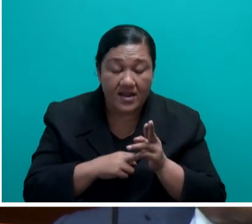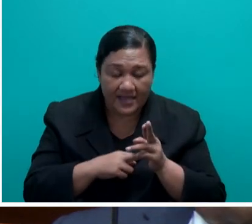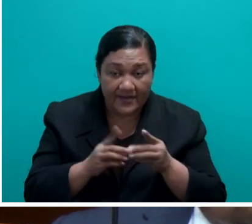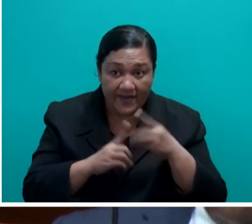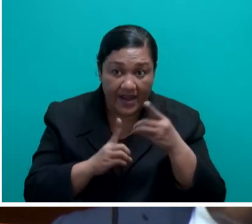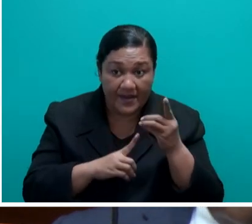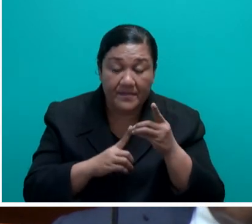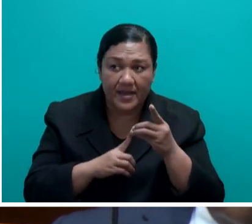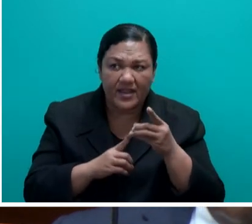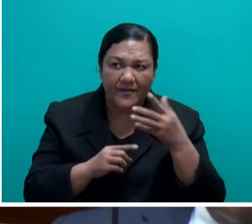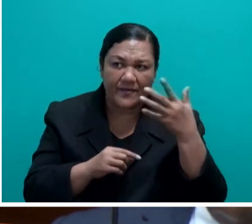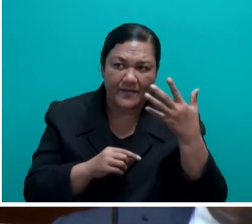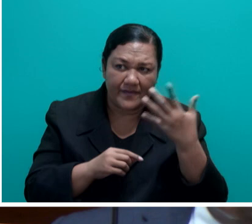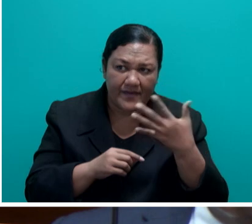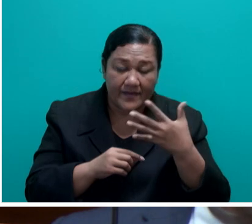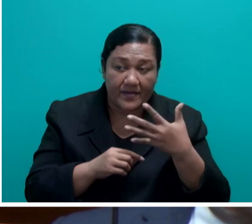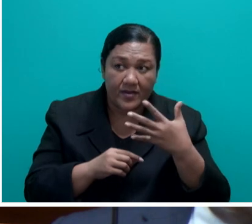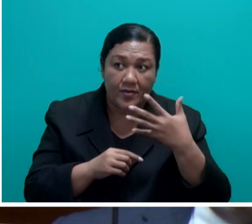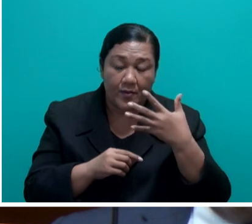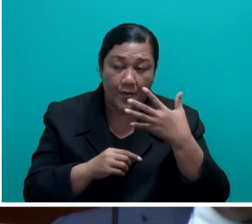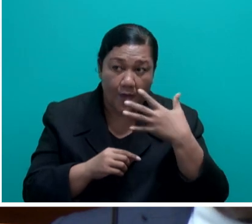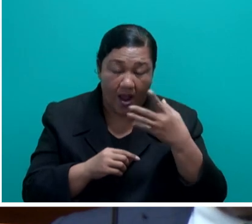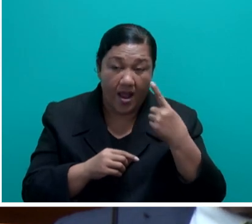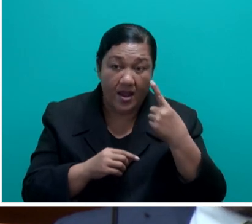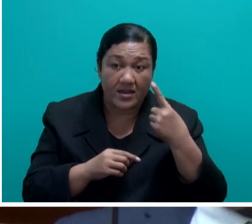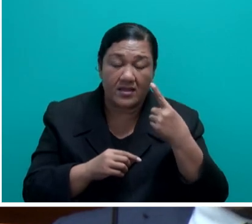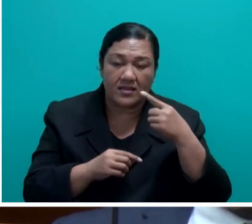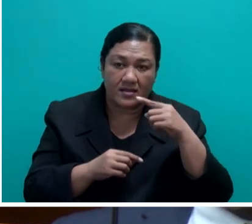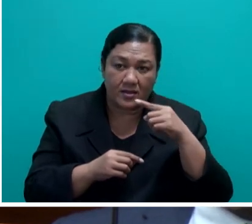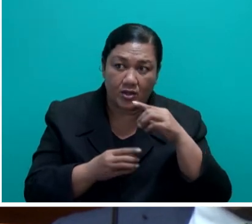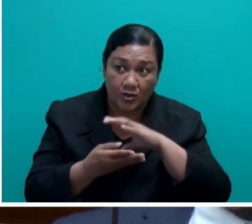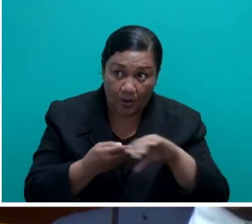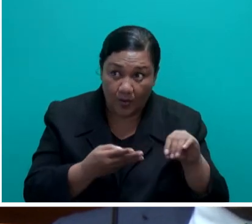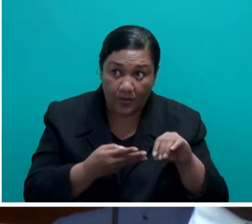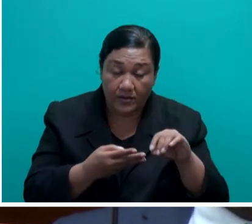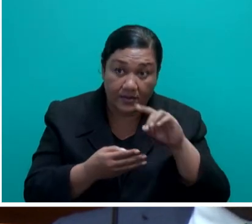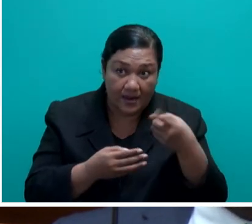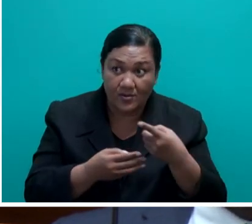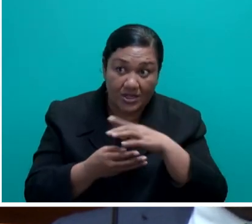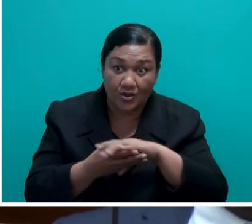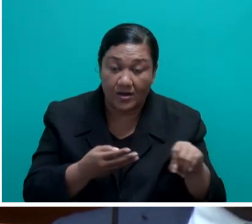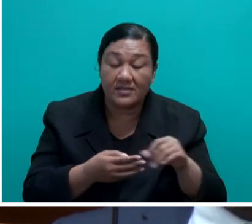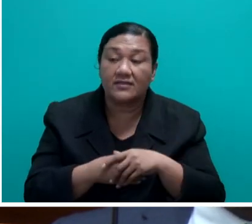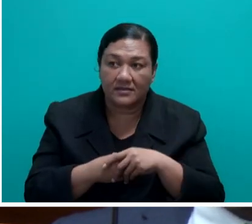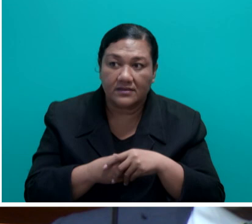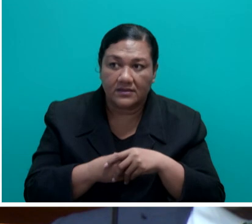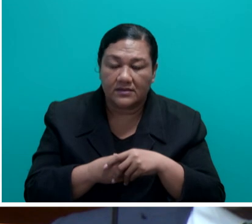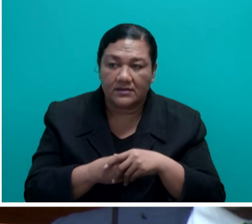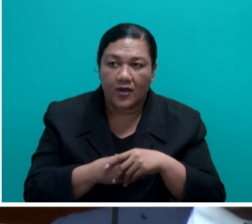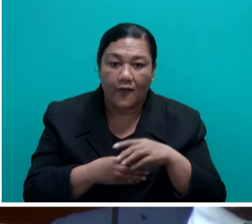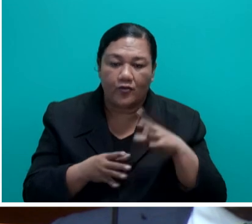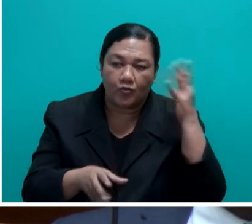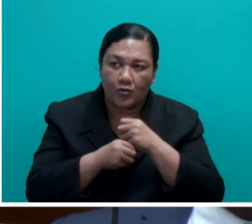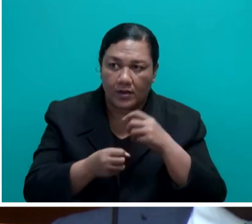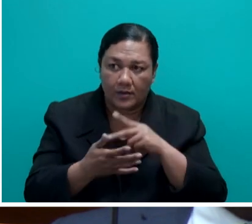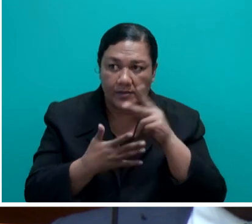$50,000 per project. And for the question, Madam Deputy Speaker, the Waliwonga settlement